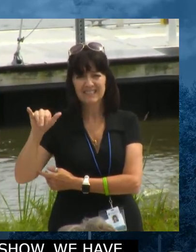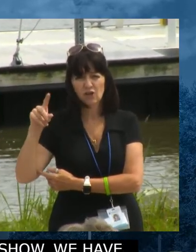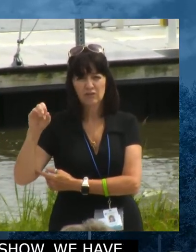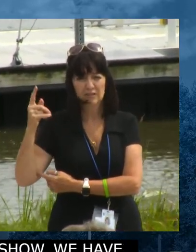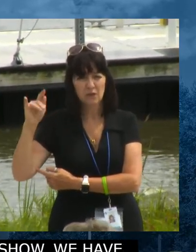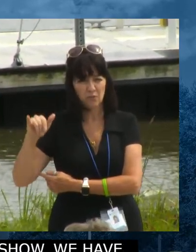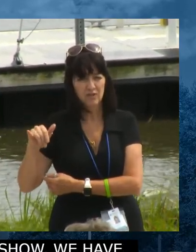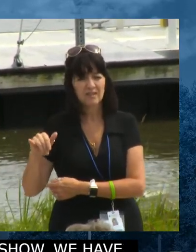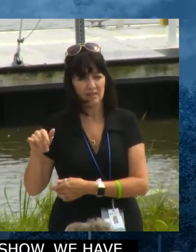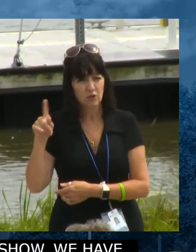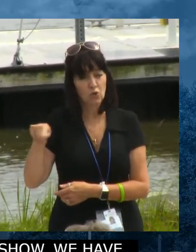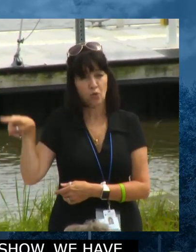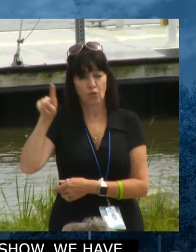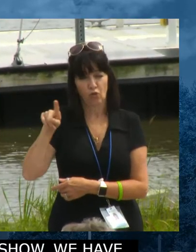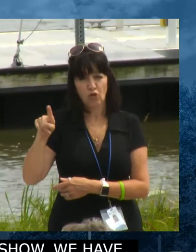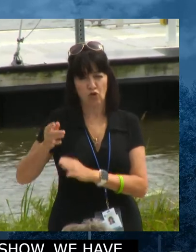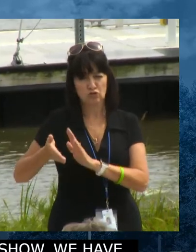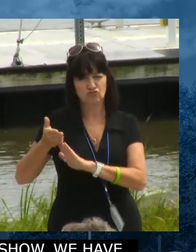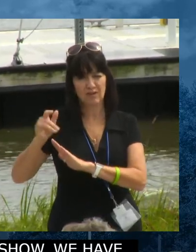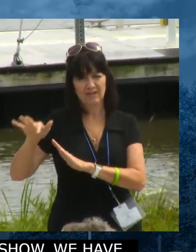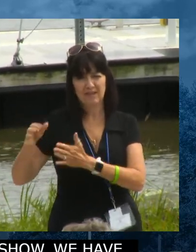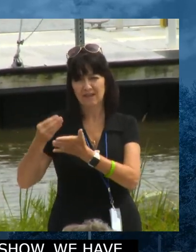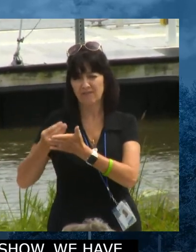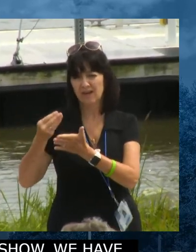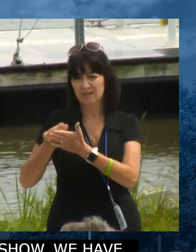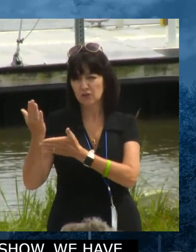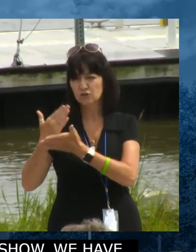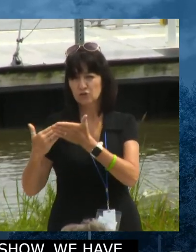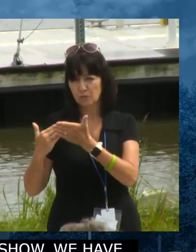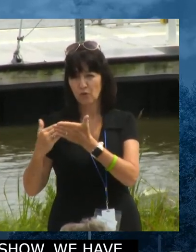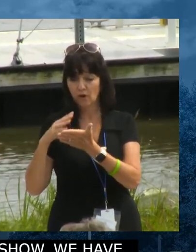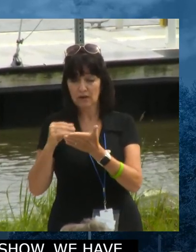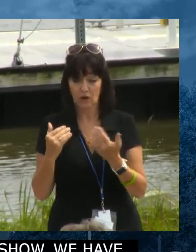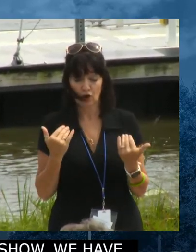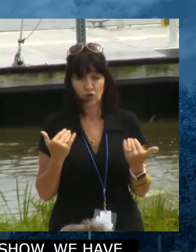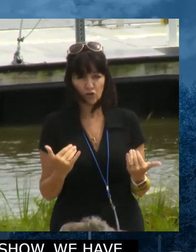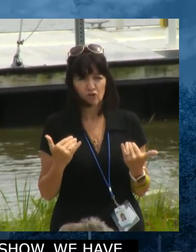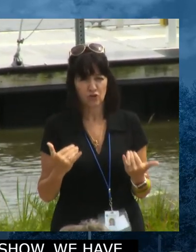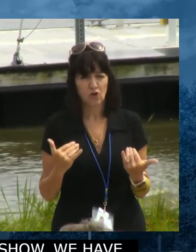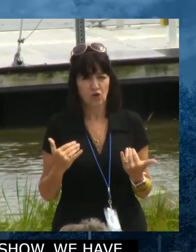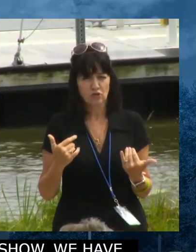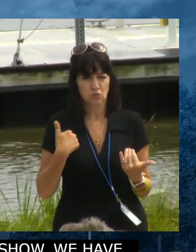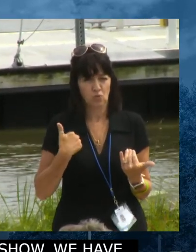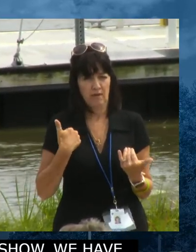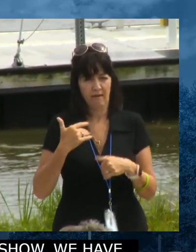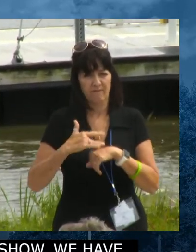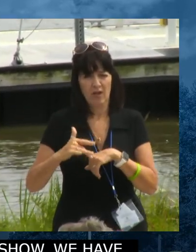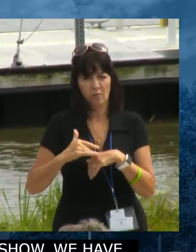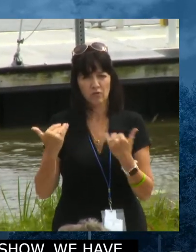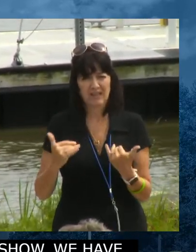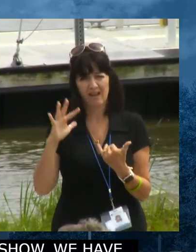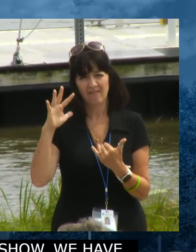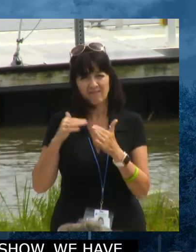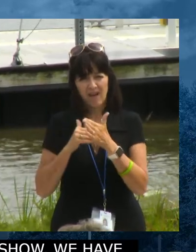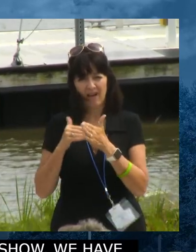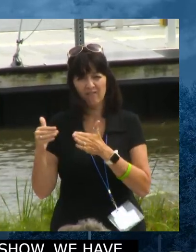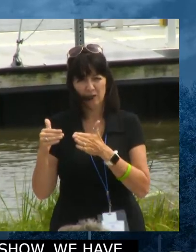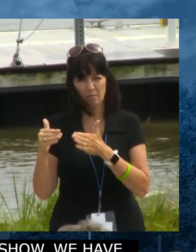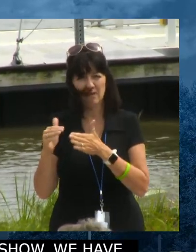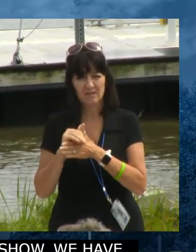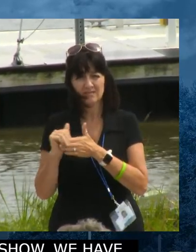run the financial side of things. And currently, we have available to us $5 million to go in and replace